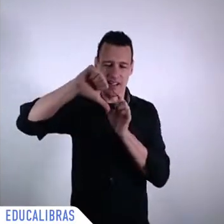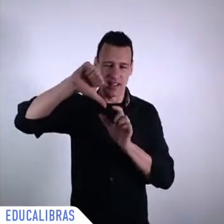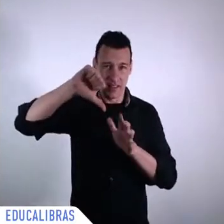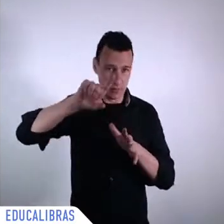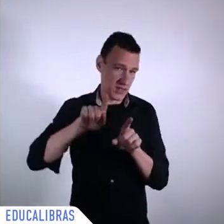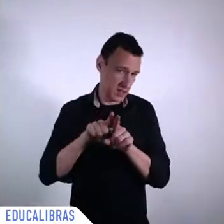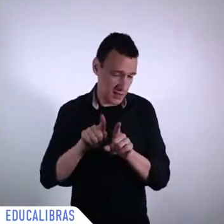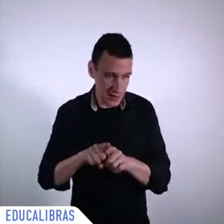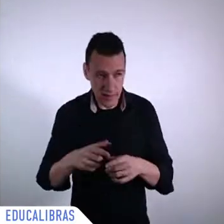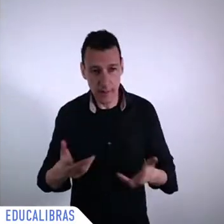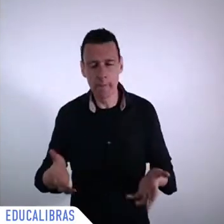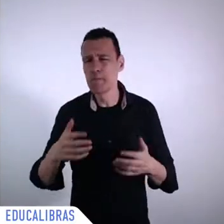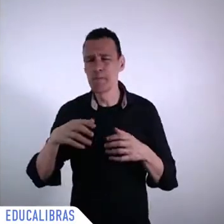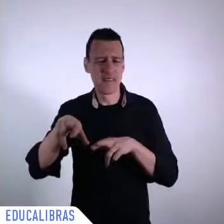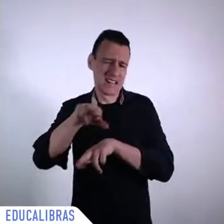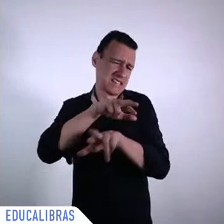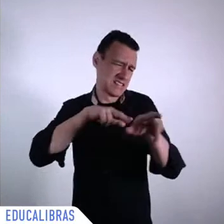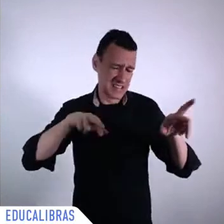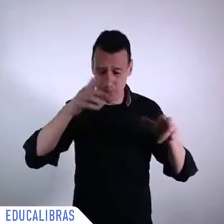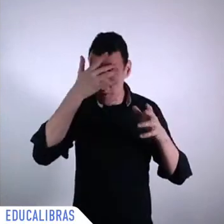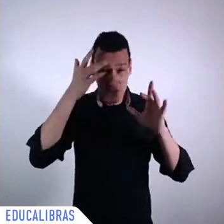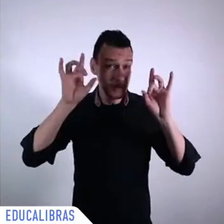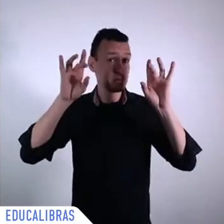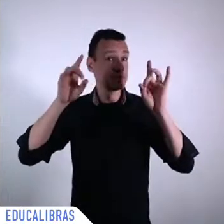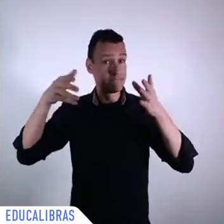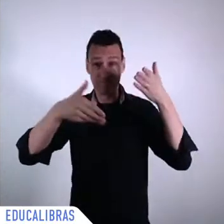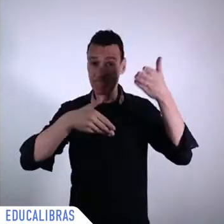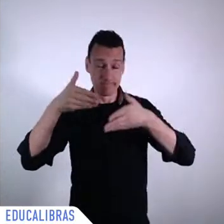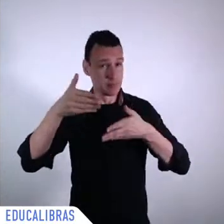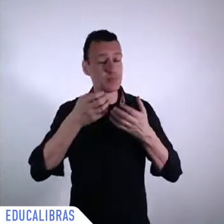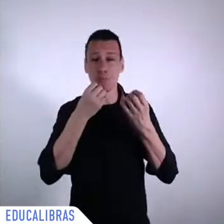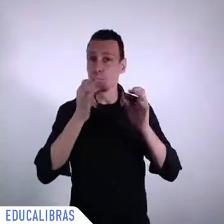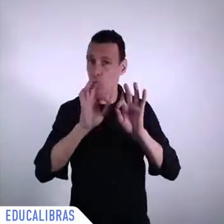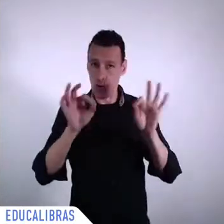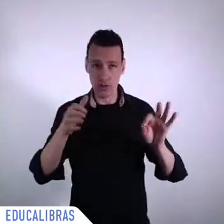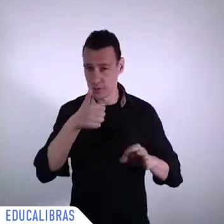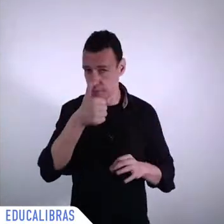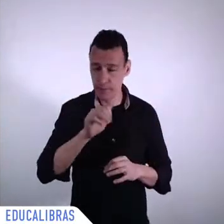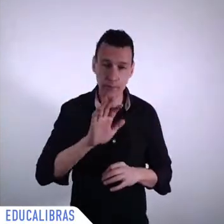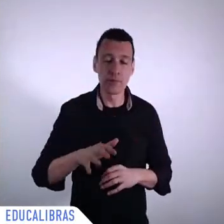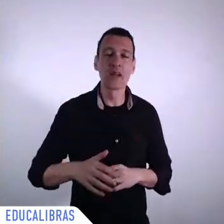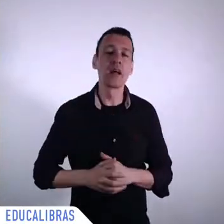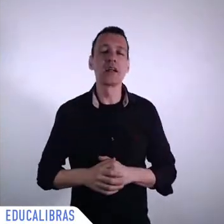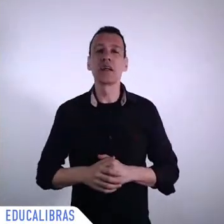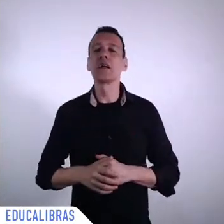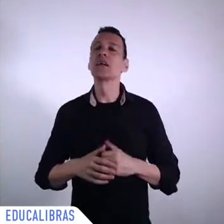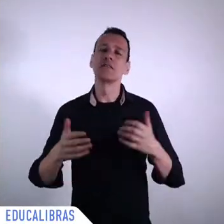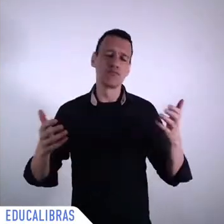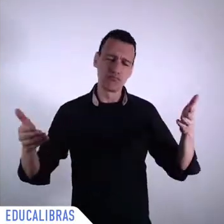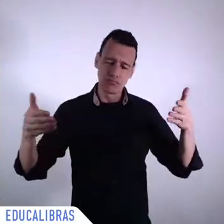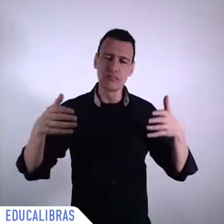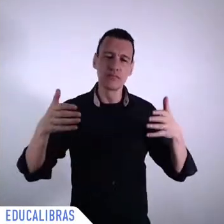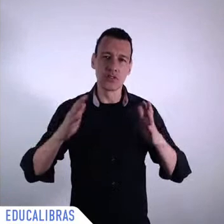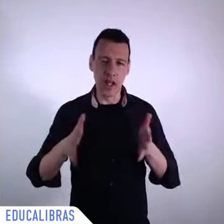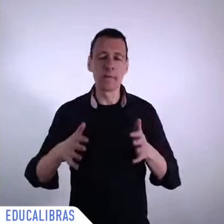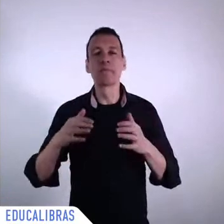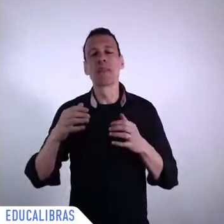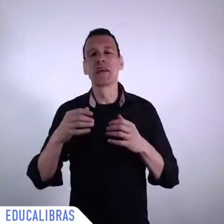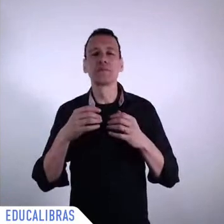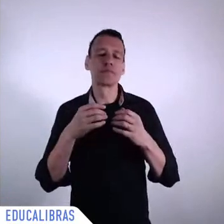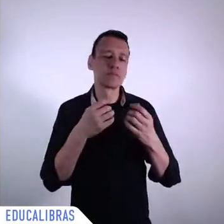about SDGs already, although only four years after the adoption, but anyway, there was a discussion and the